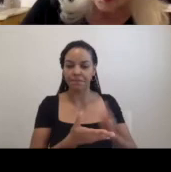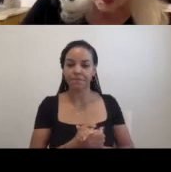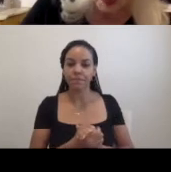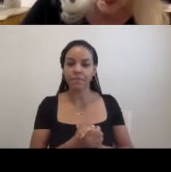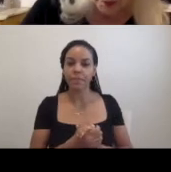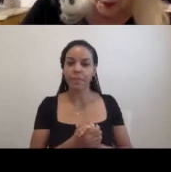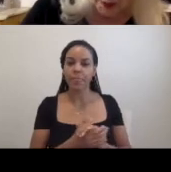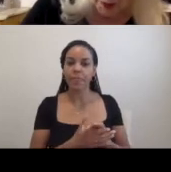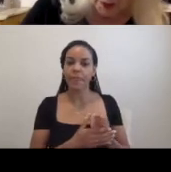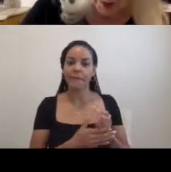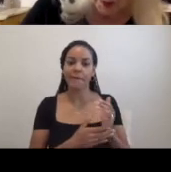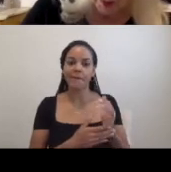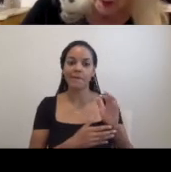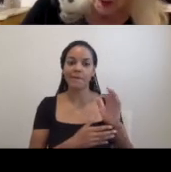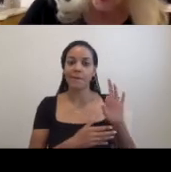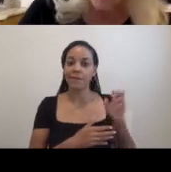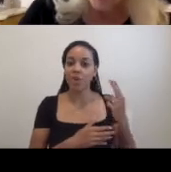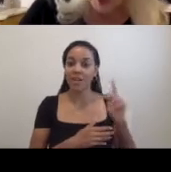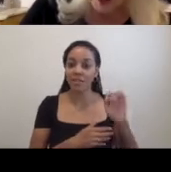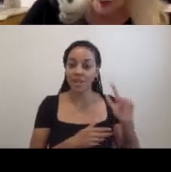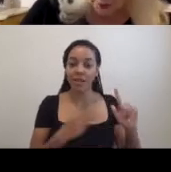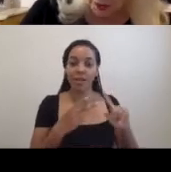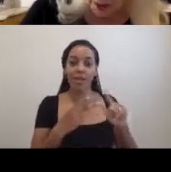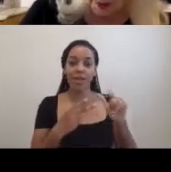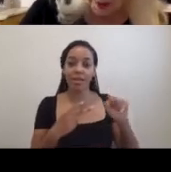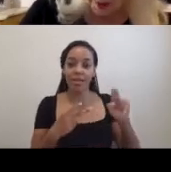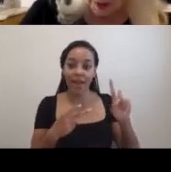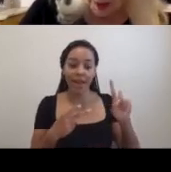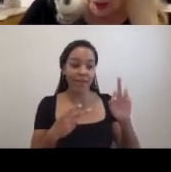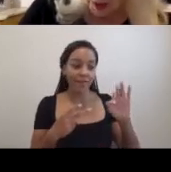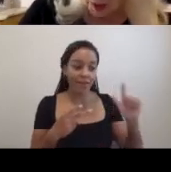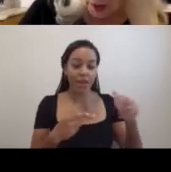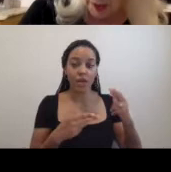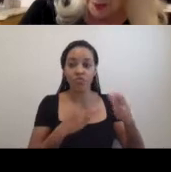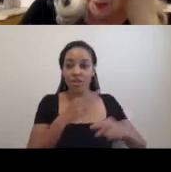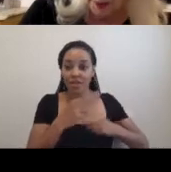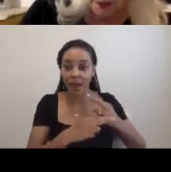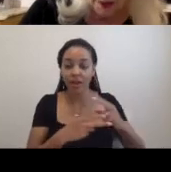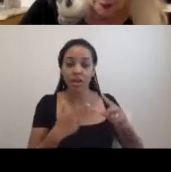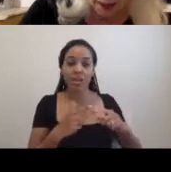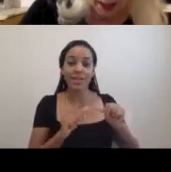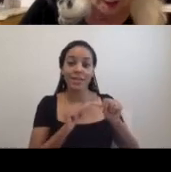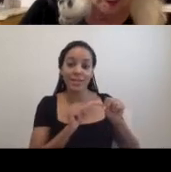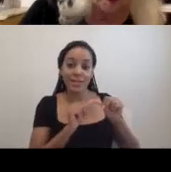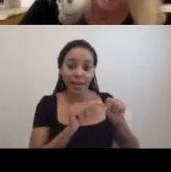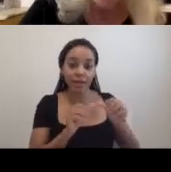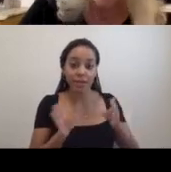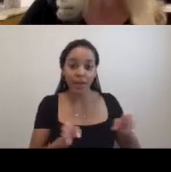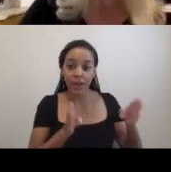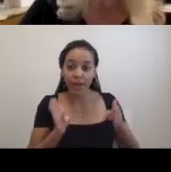kills, landfill engineering, recycling, sustainability, planning,